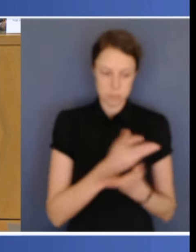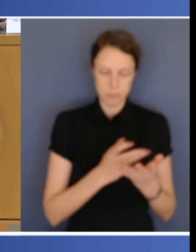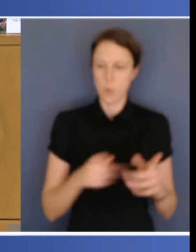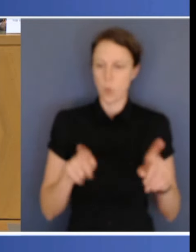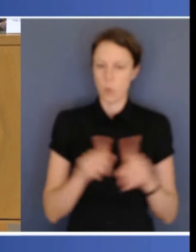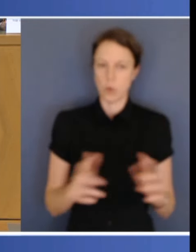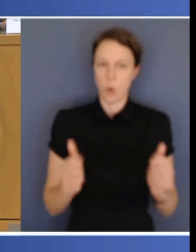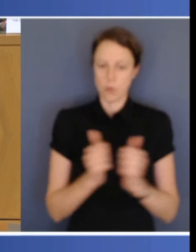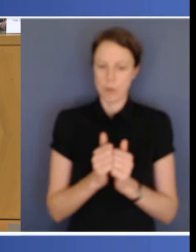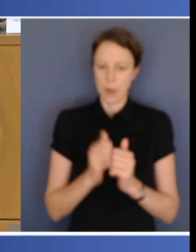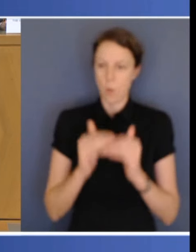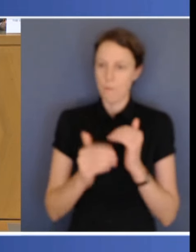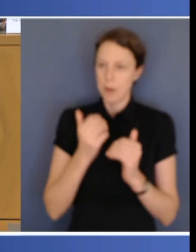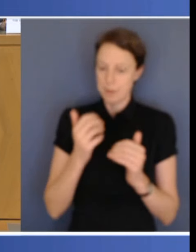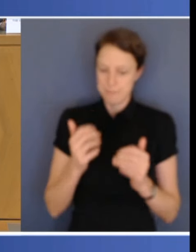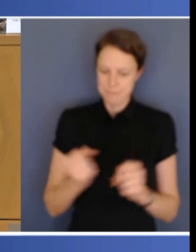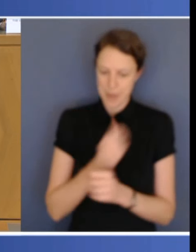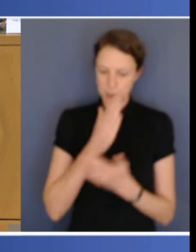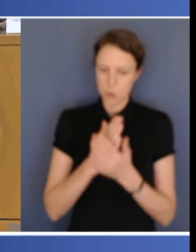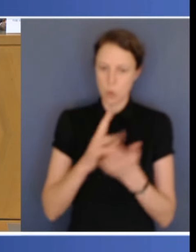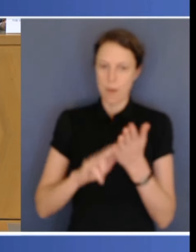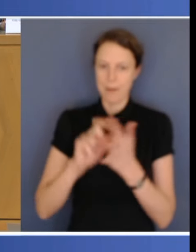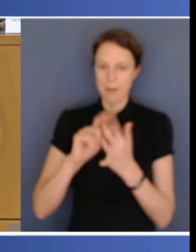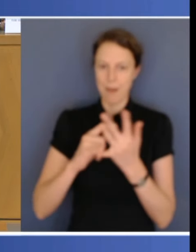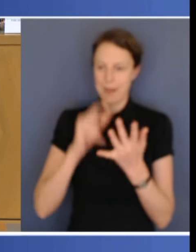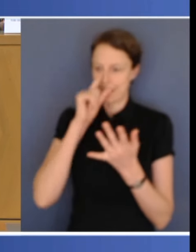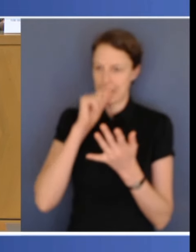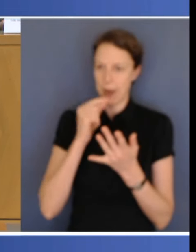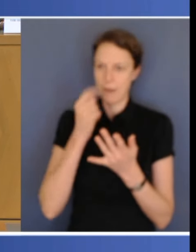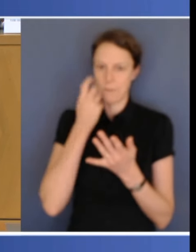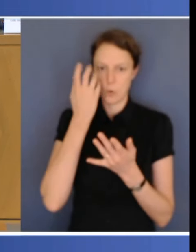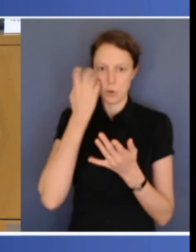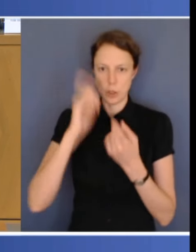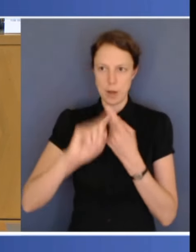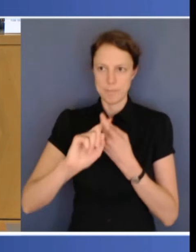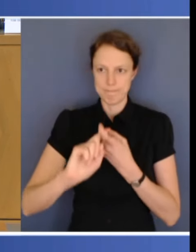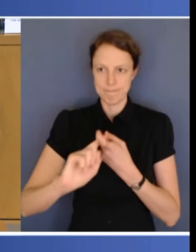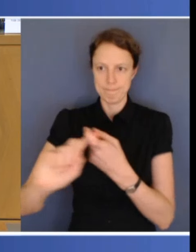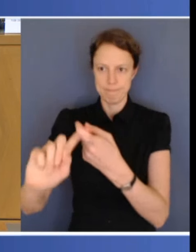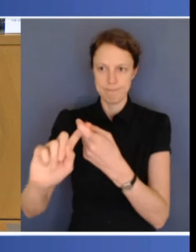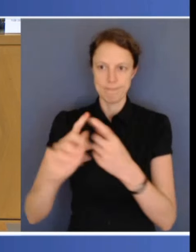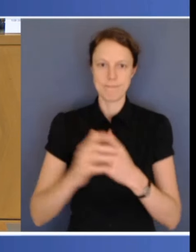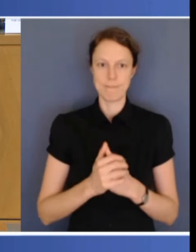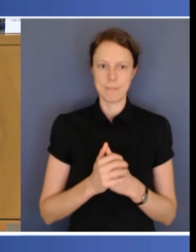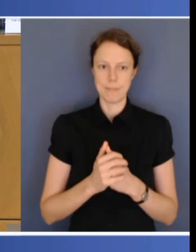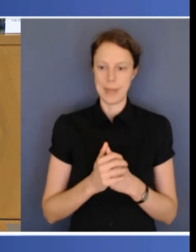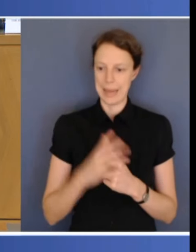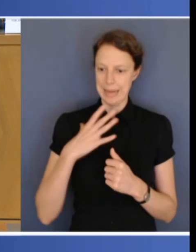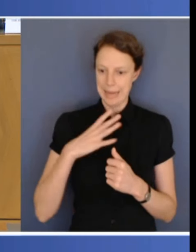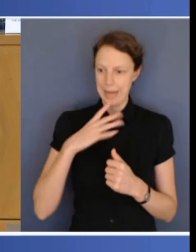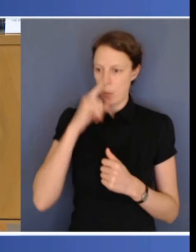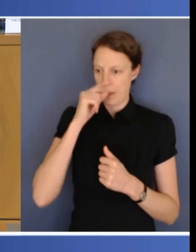ensuring it can continue to provide life-changing support to future generations of Australians with a disability.